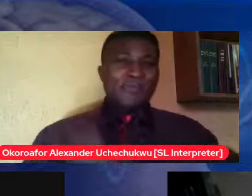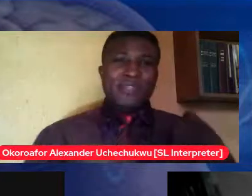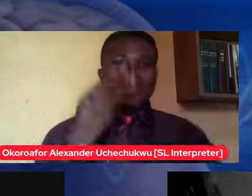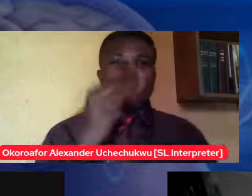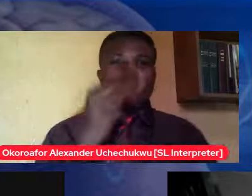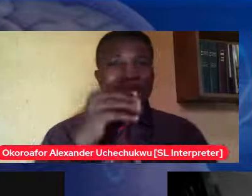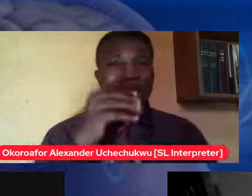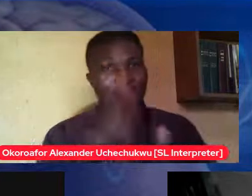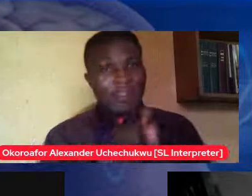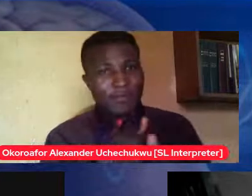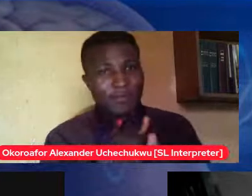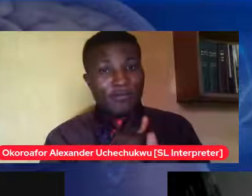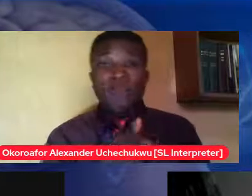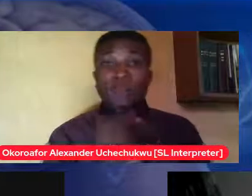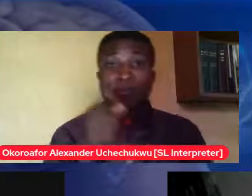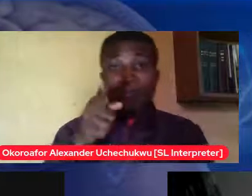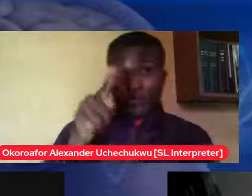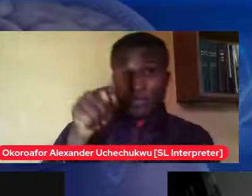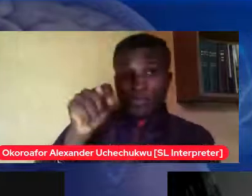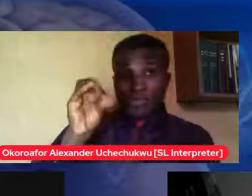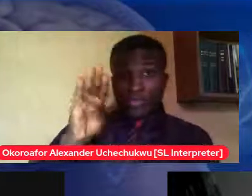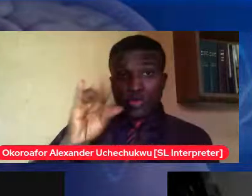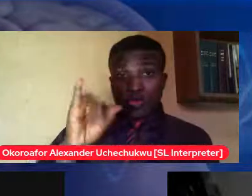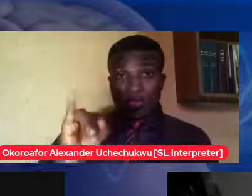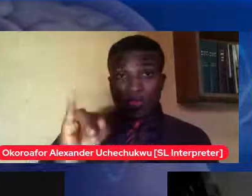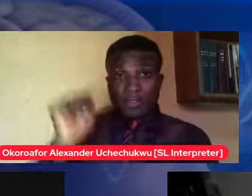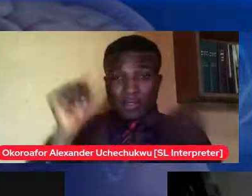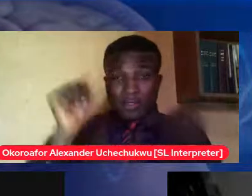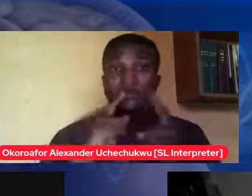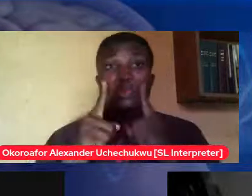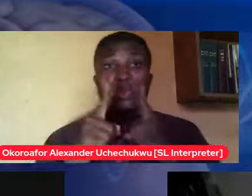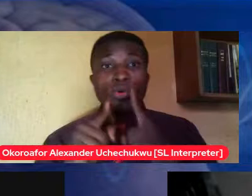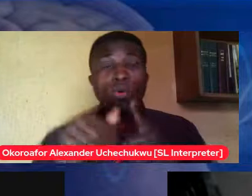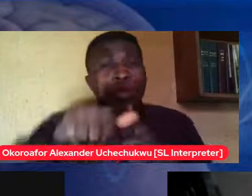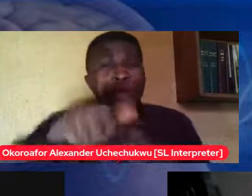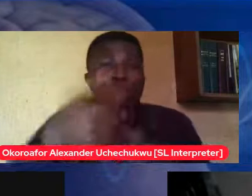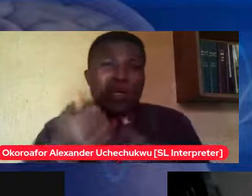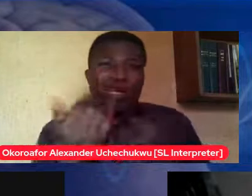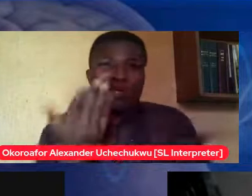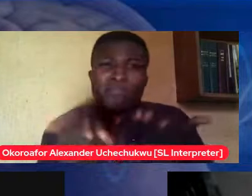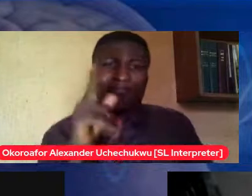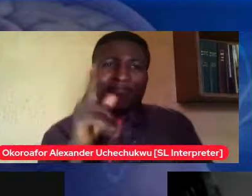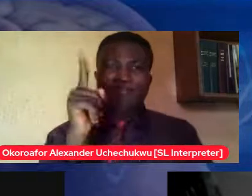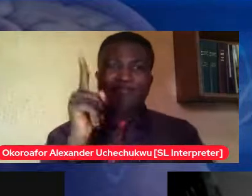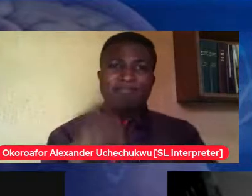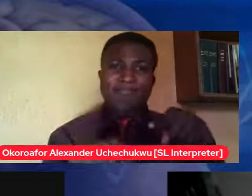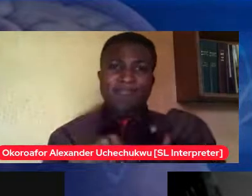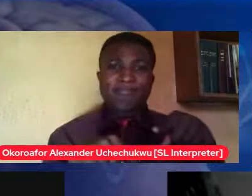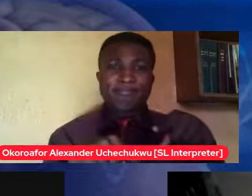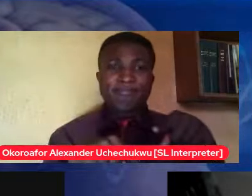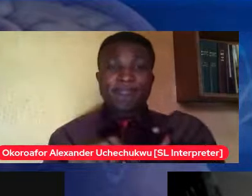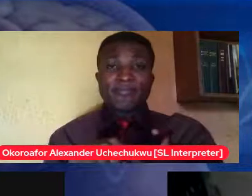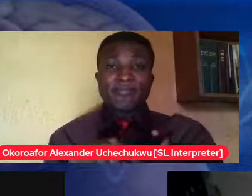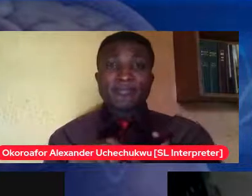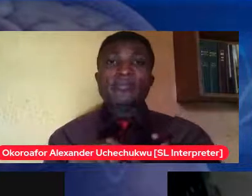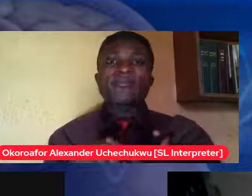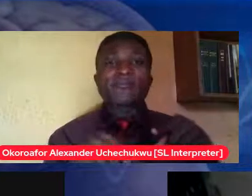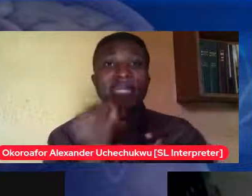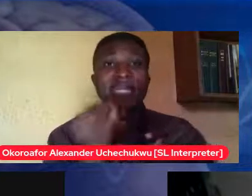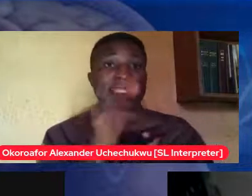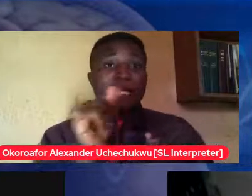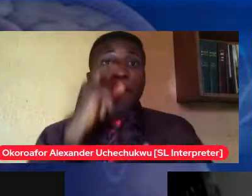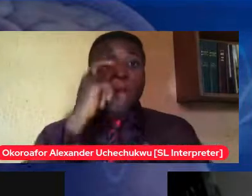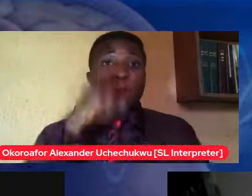their vocal and they know how to go about it but for some people who cannot there has to be a definite deliberate